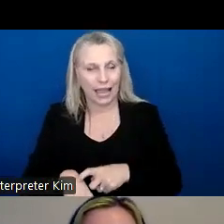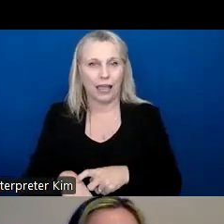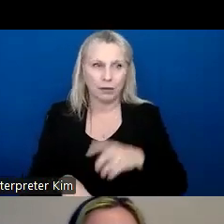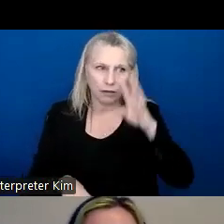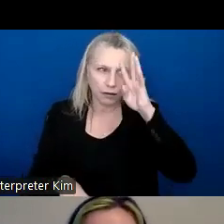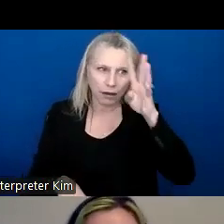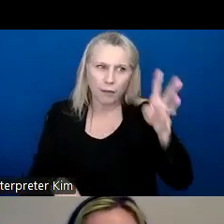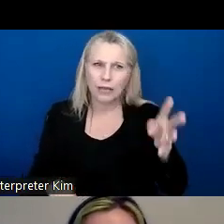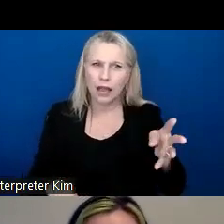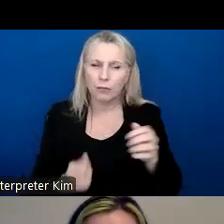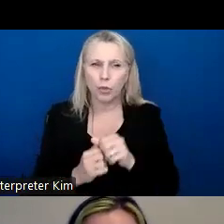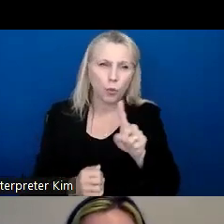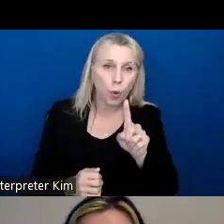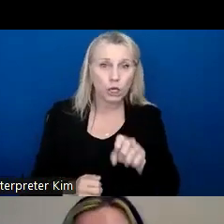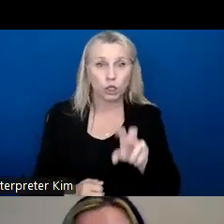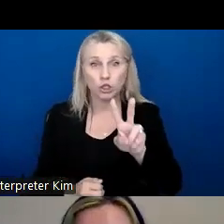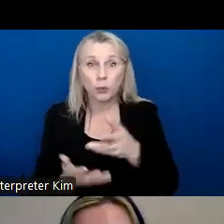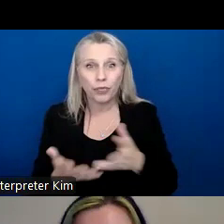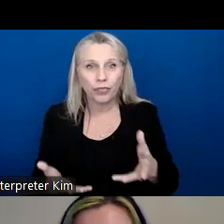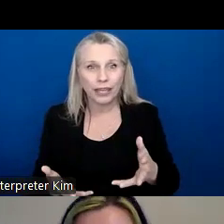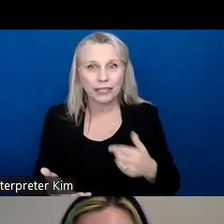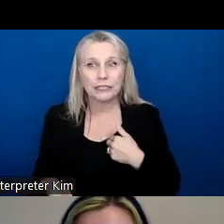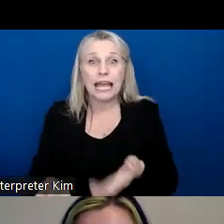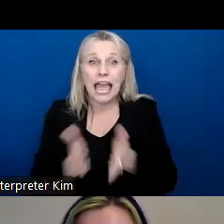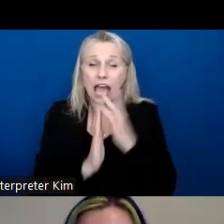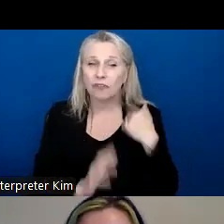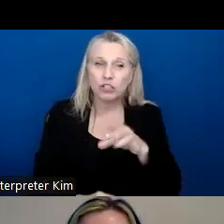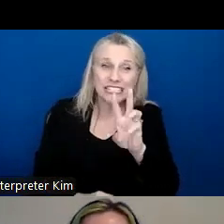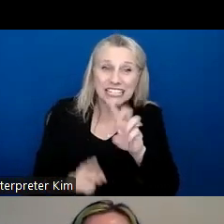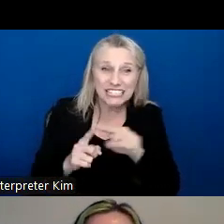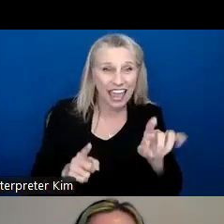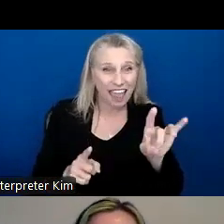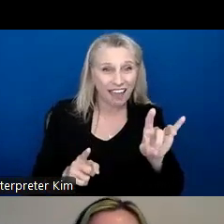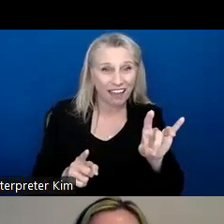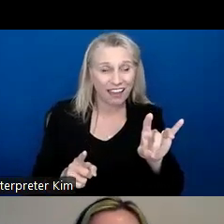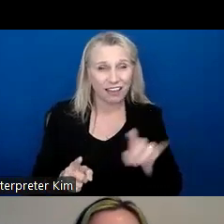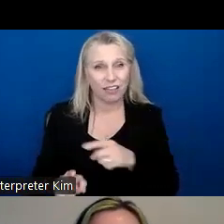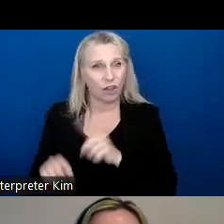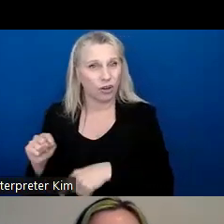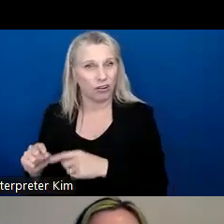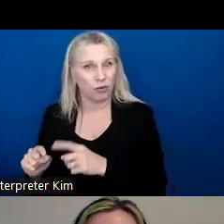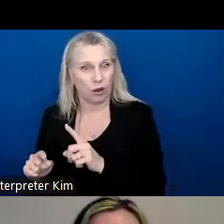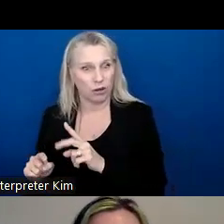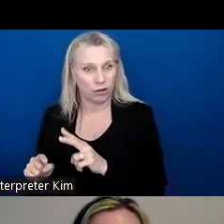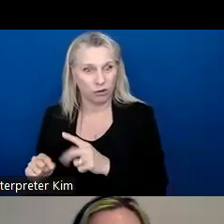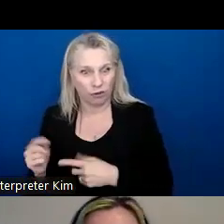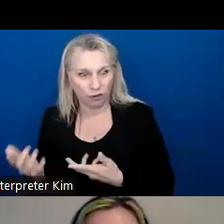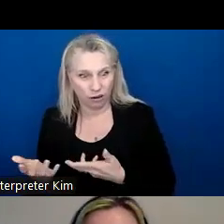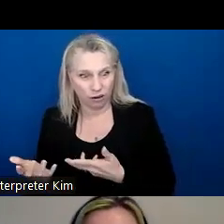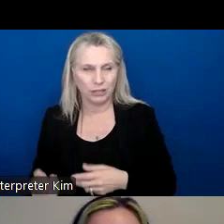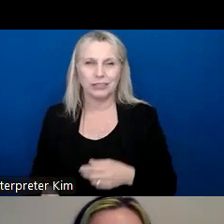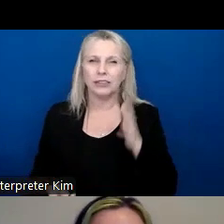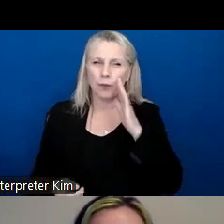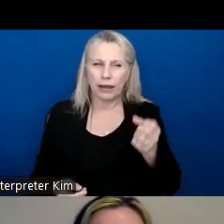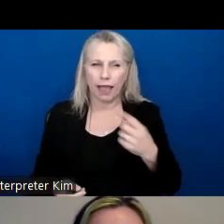up with one or two things even, and I asked for six to eight. Um, so they would start asking, well,